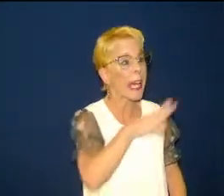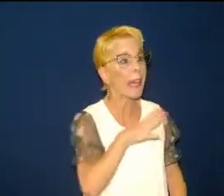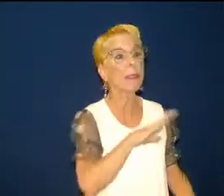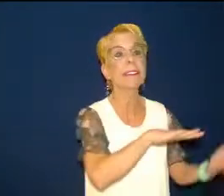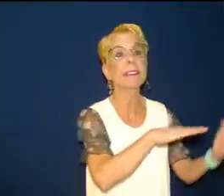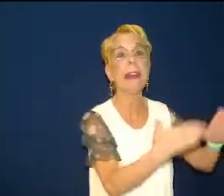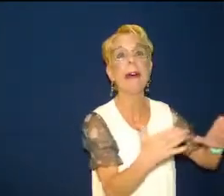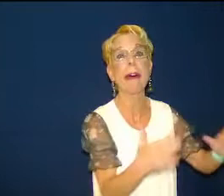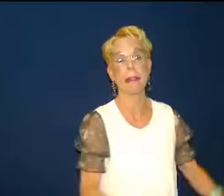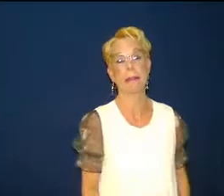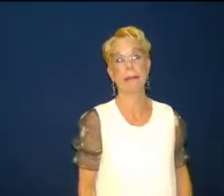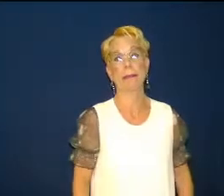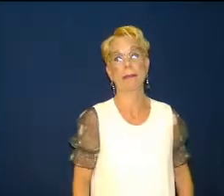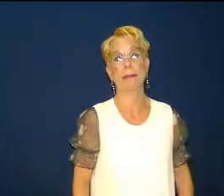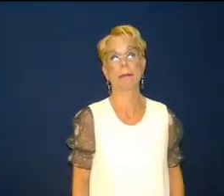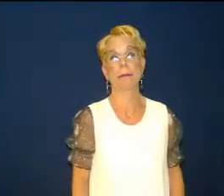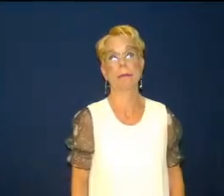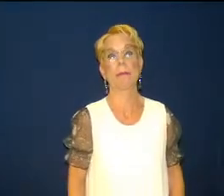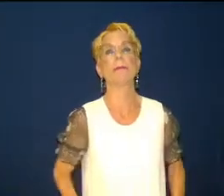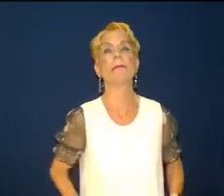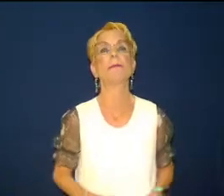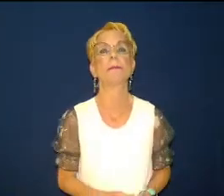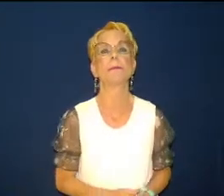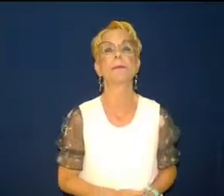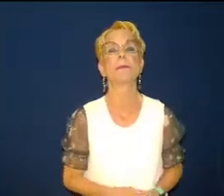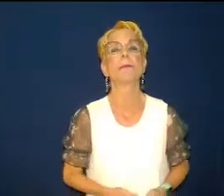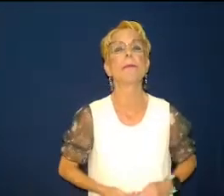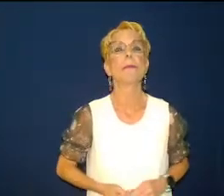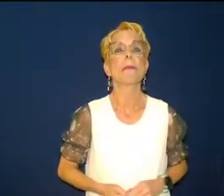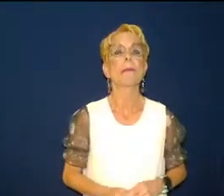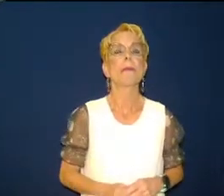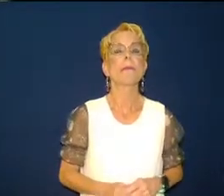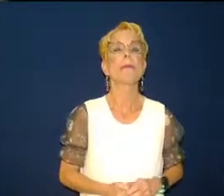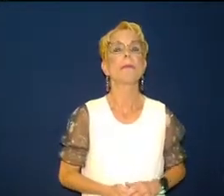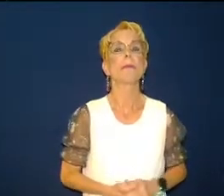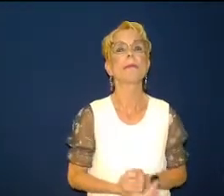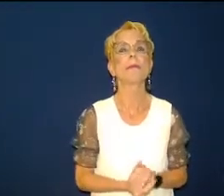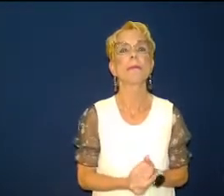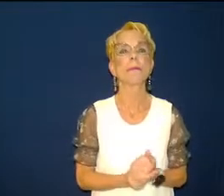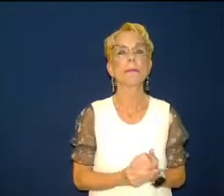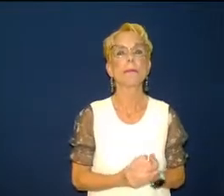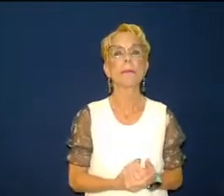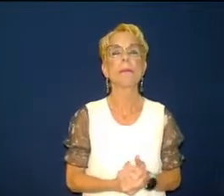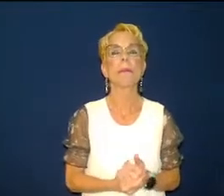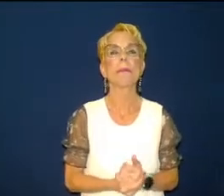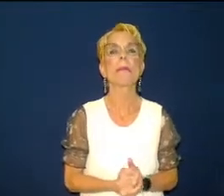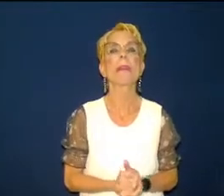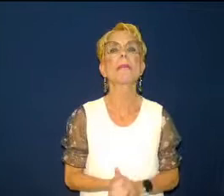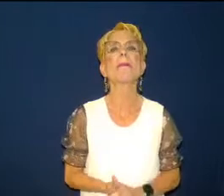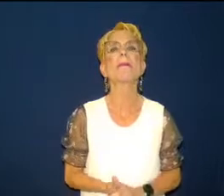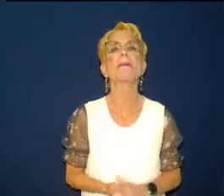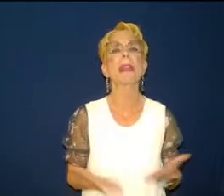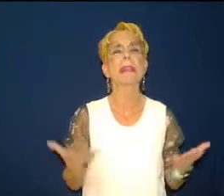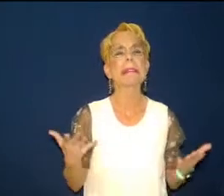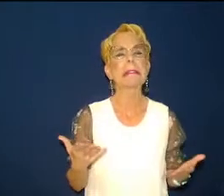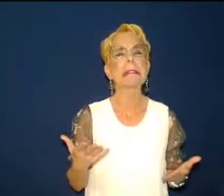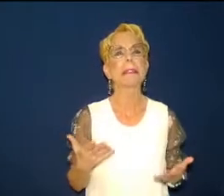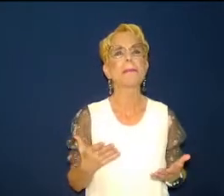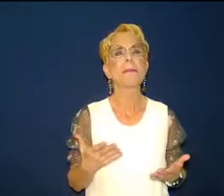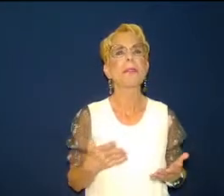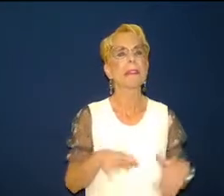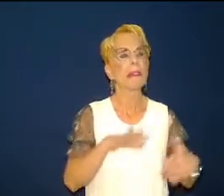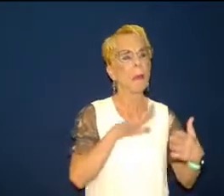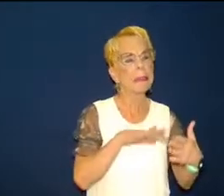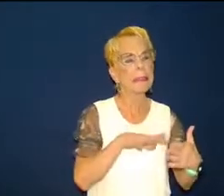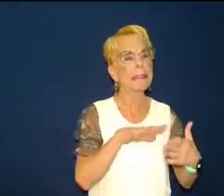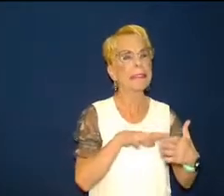study done by new york university and one person on that study terence moran that studied this situation